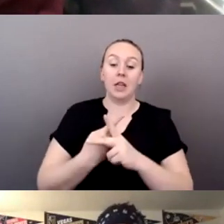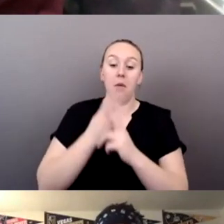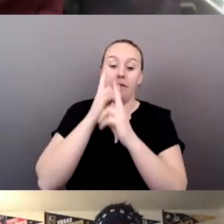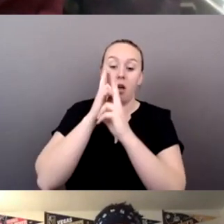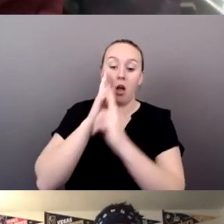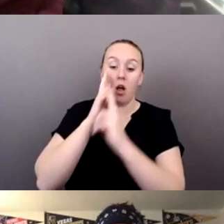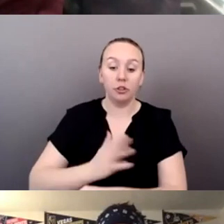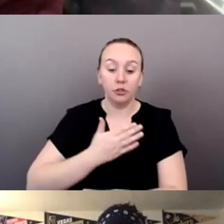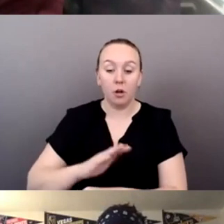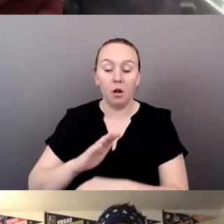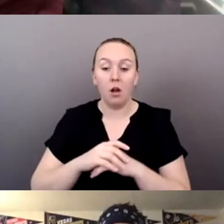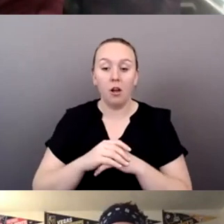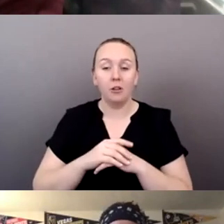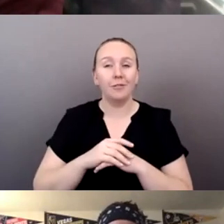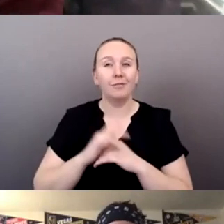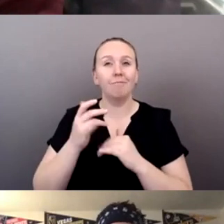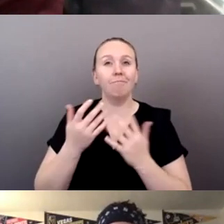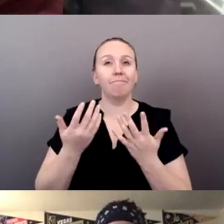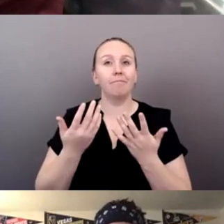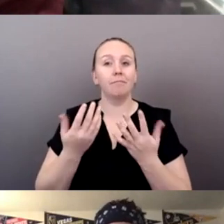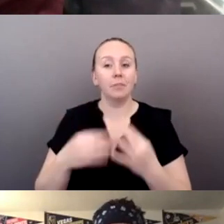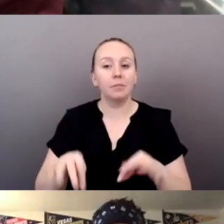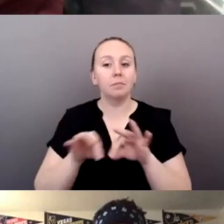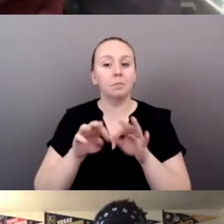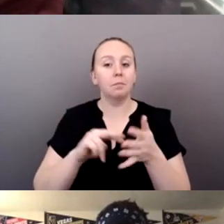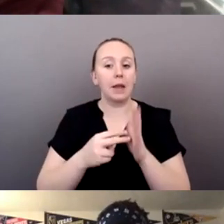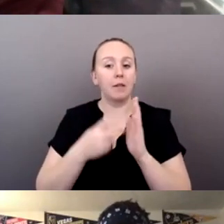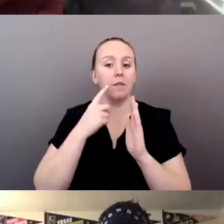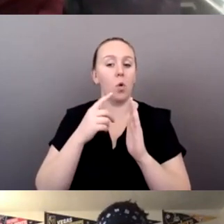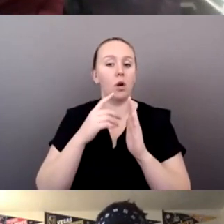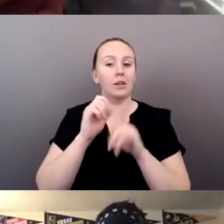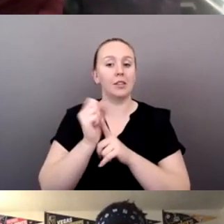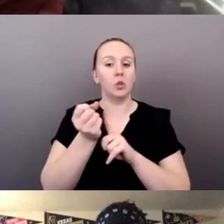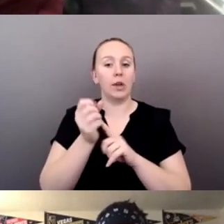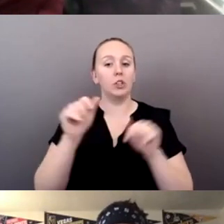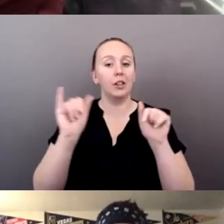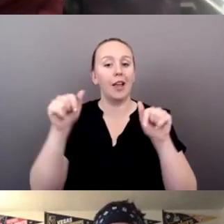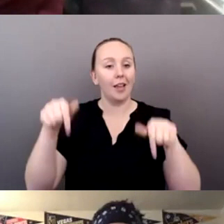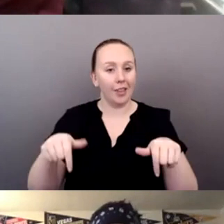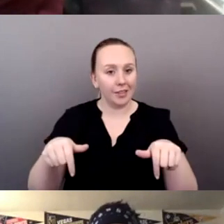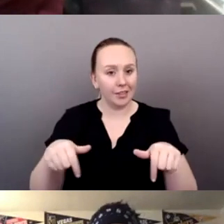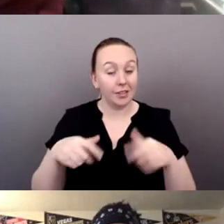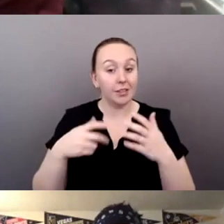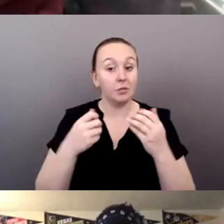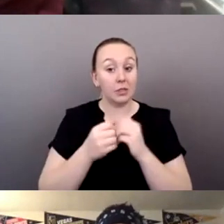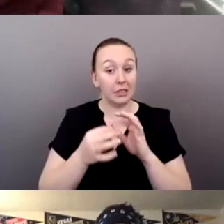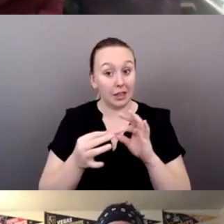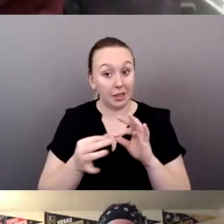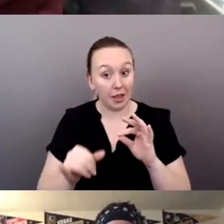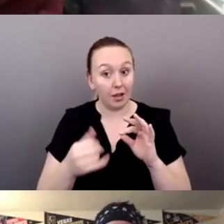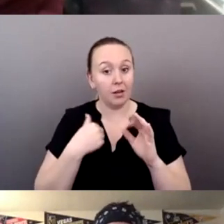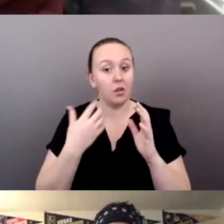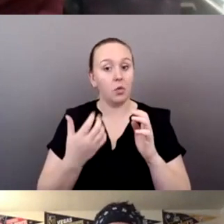meant for occasions like this. So with having said that, I'd like to re-share